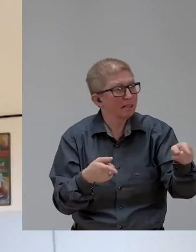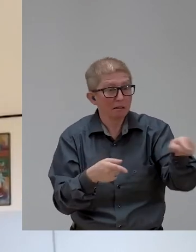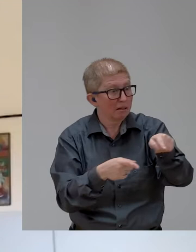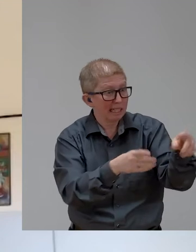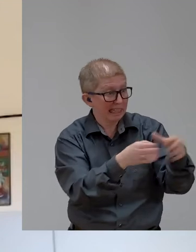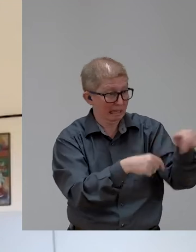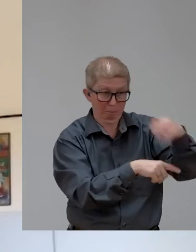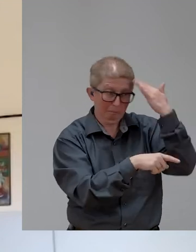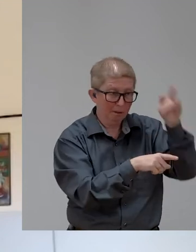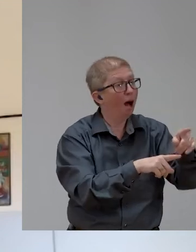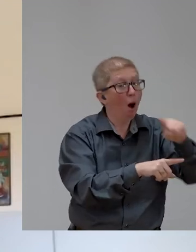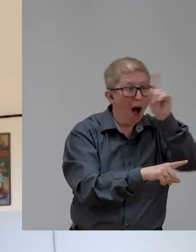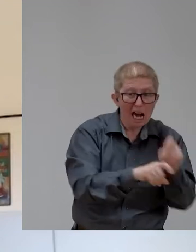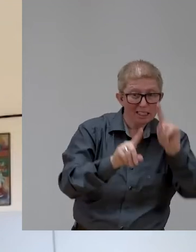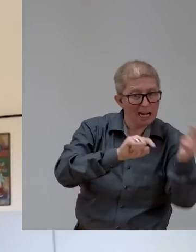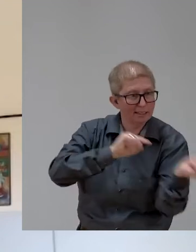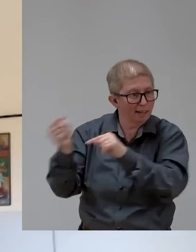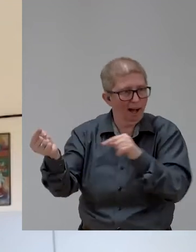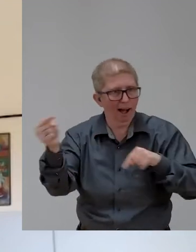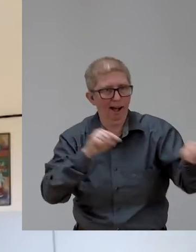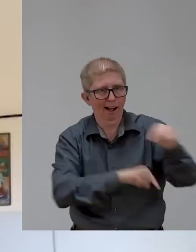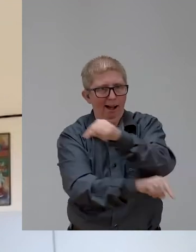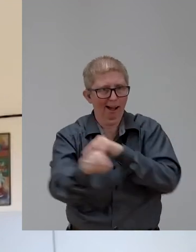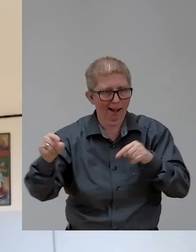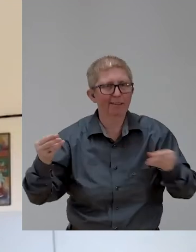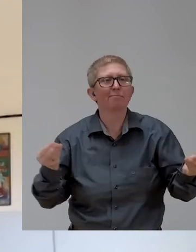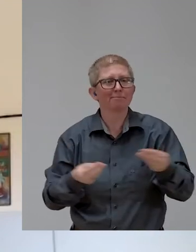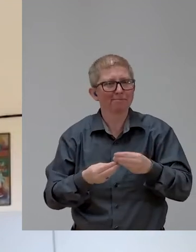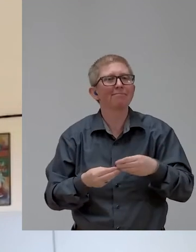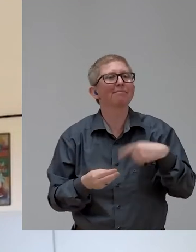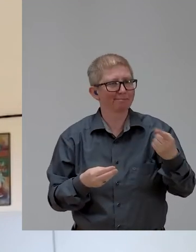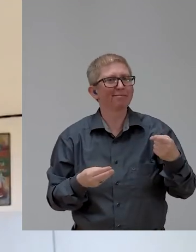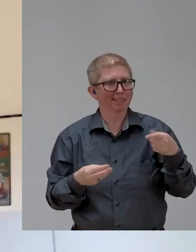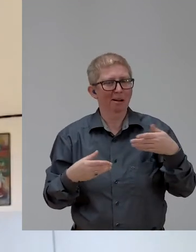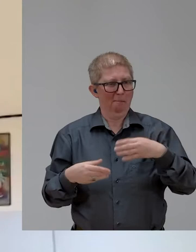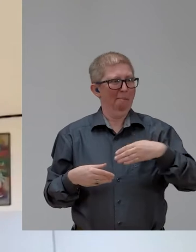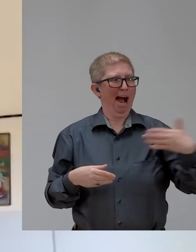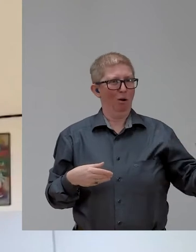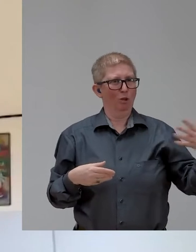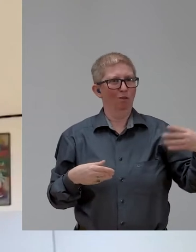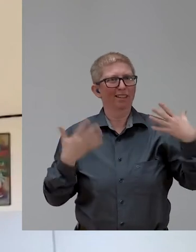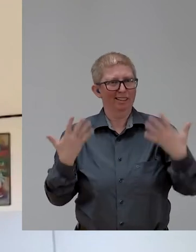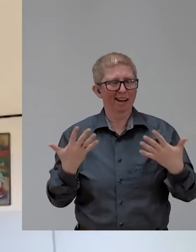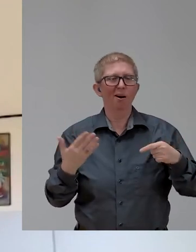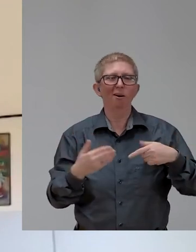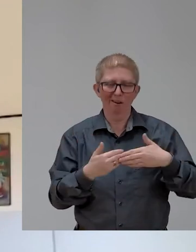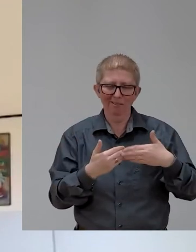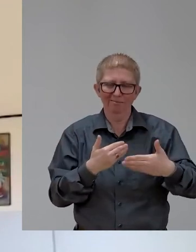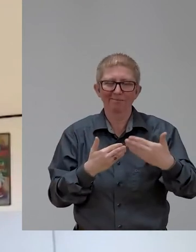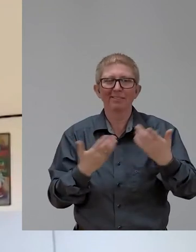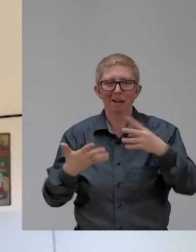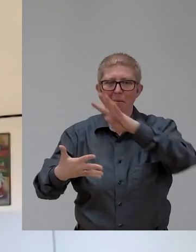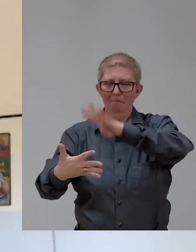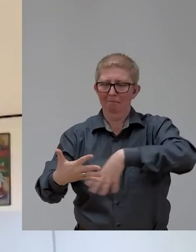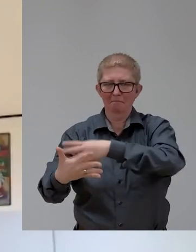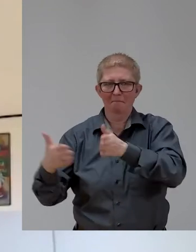that wasn't talking about what it wanted to do in its team and wasn't empowered to move their agenda forward. We have now given them